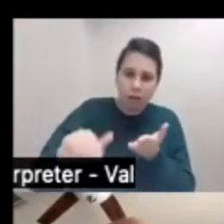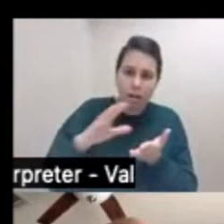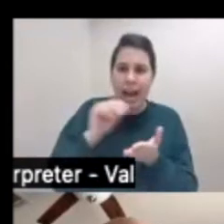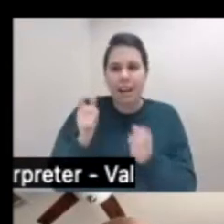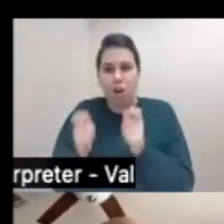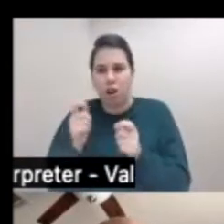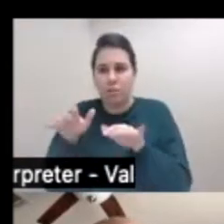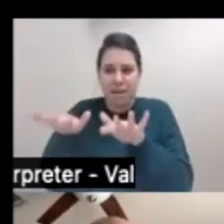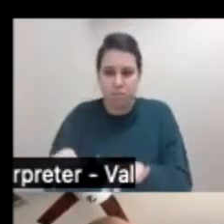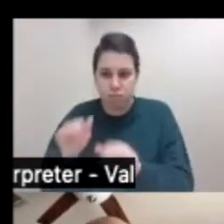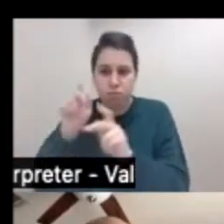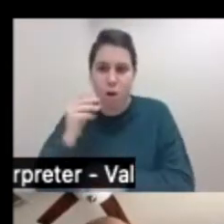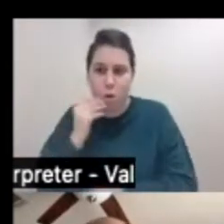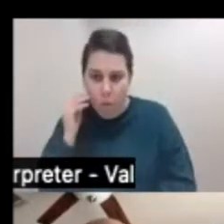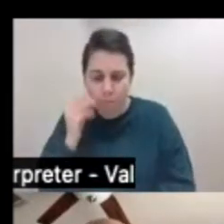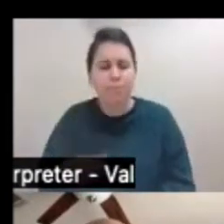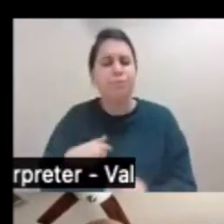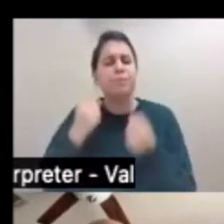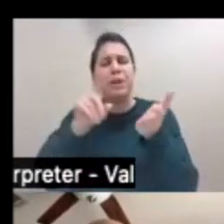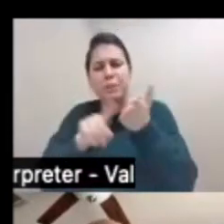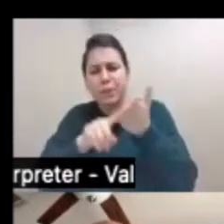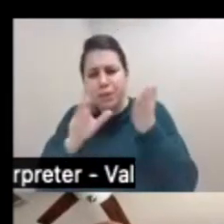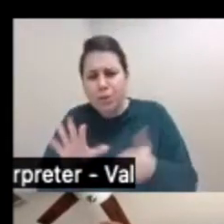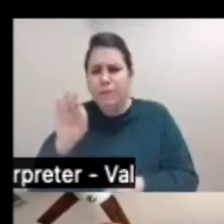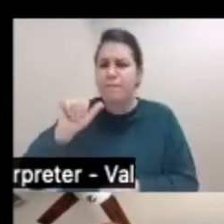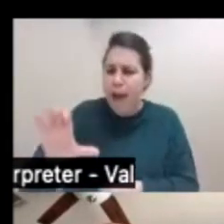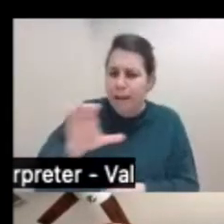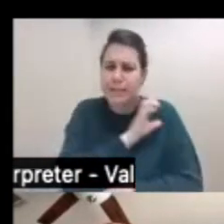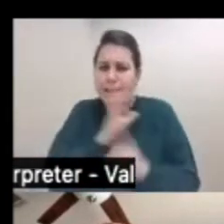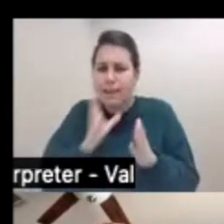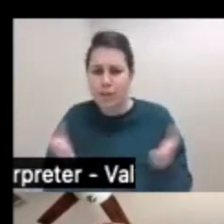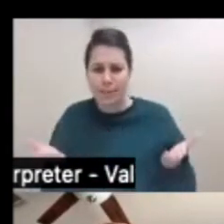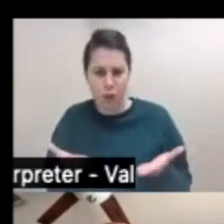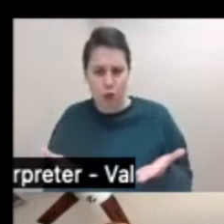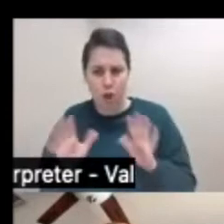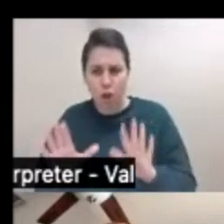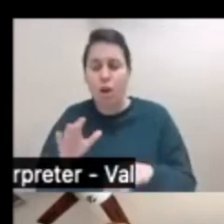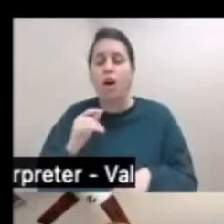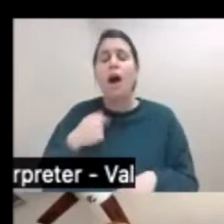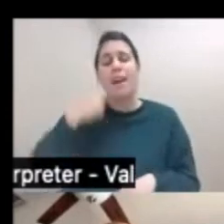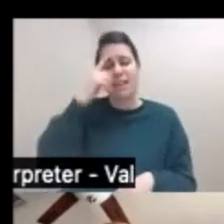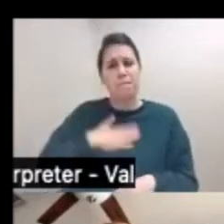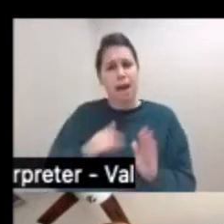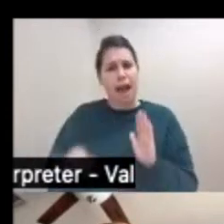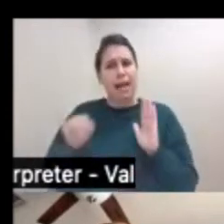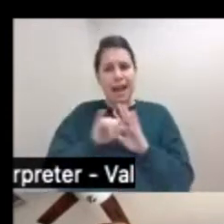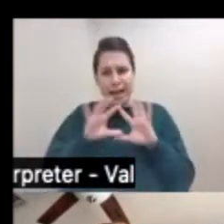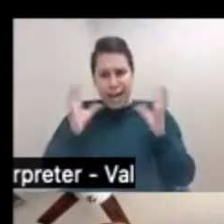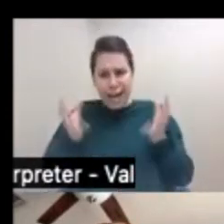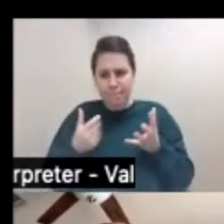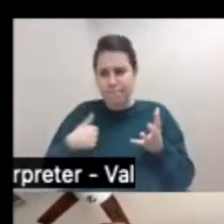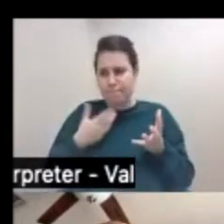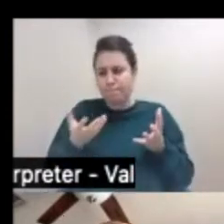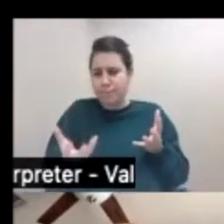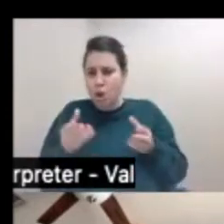of researchers, clinicians, faculty, and that's where I think my identity as a clinician, as a group